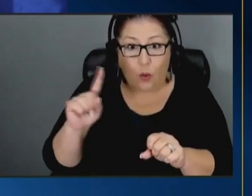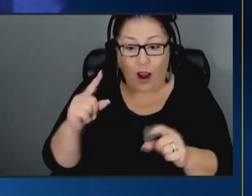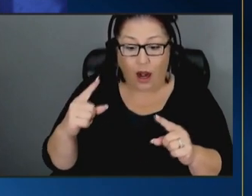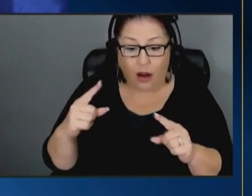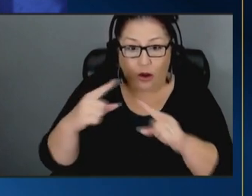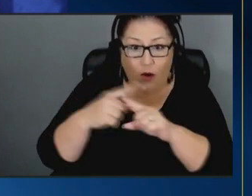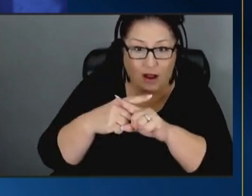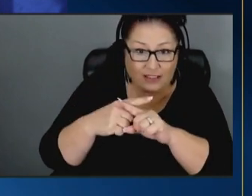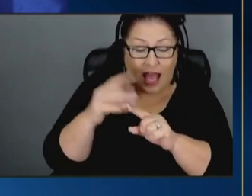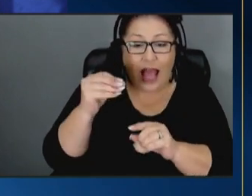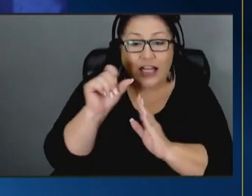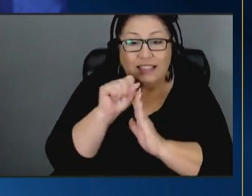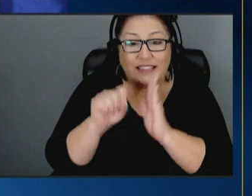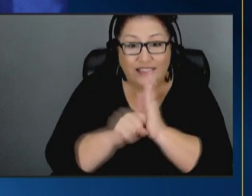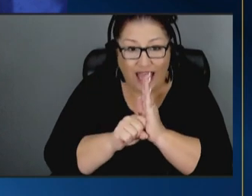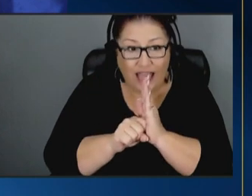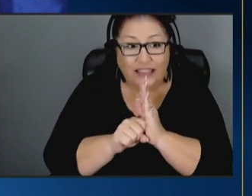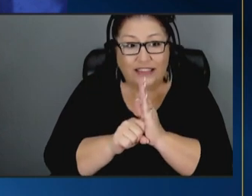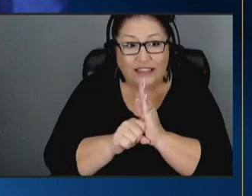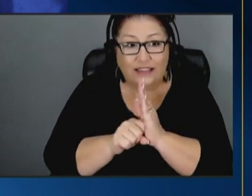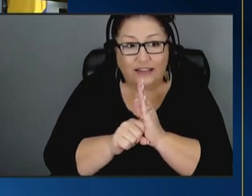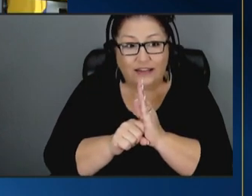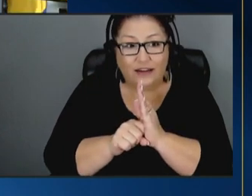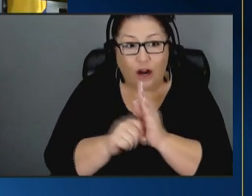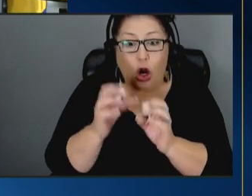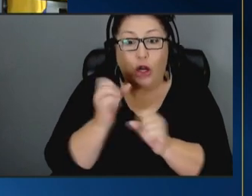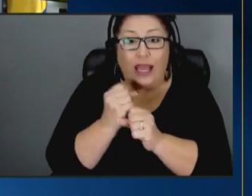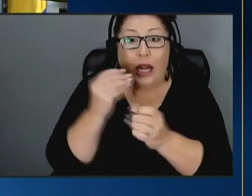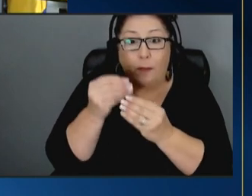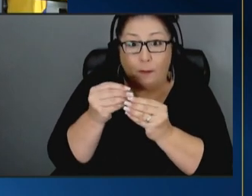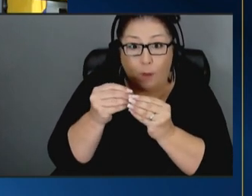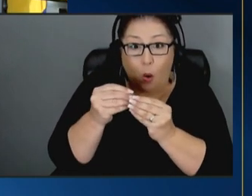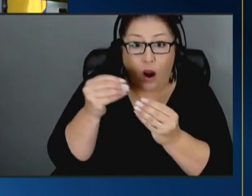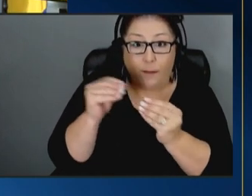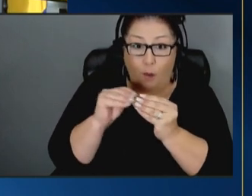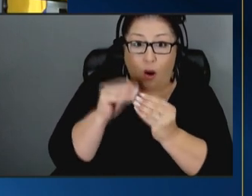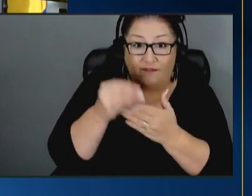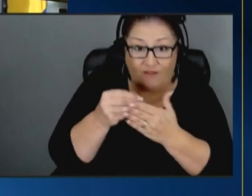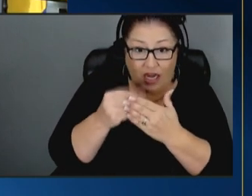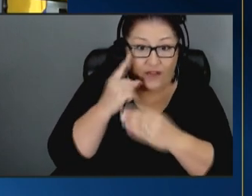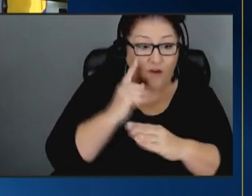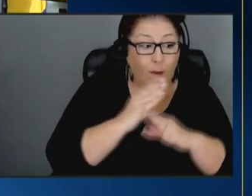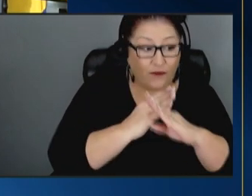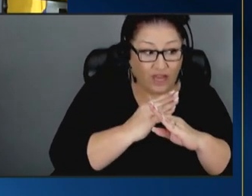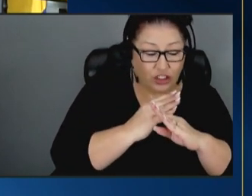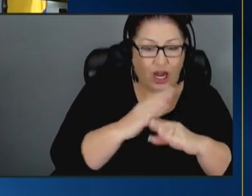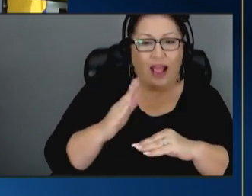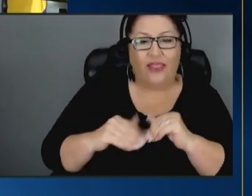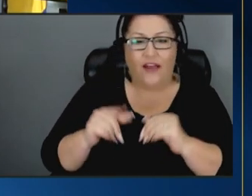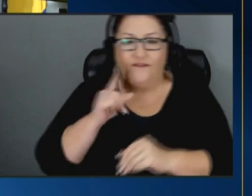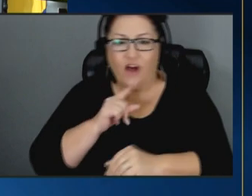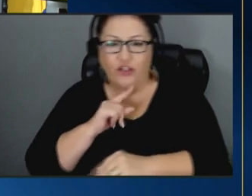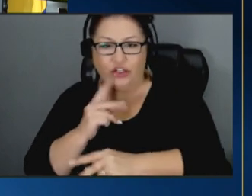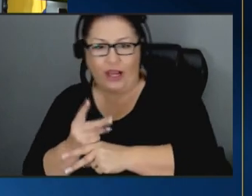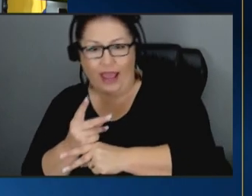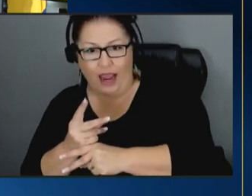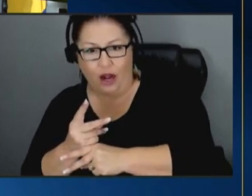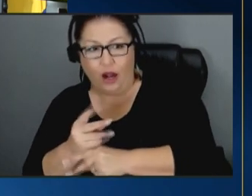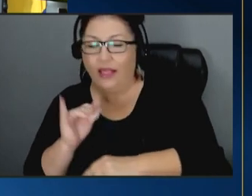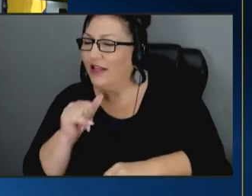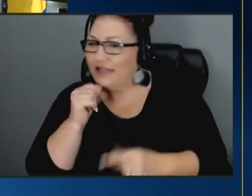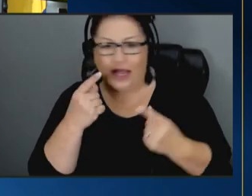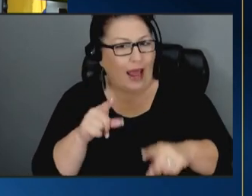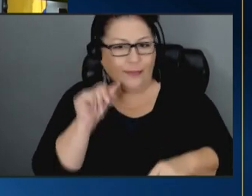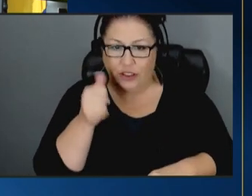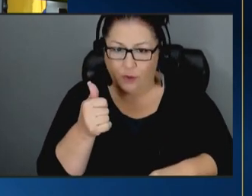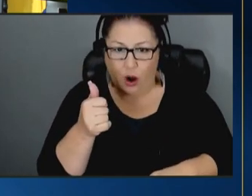states are drawing down more family more foray funding for prevention than they are for foster care that's not going to happen tomorrow it's going to